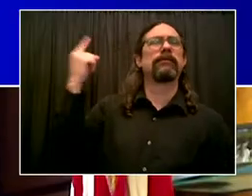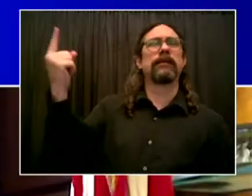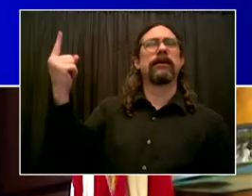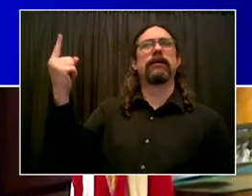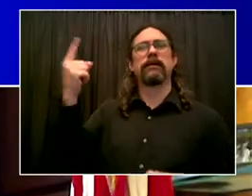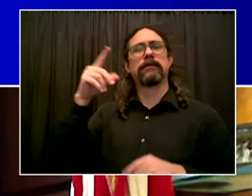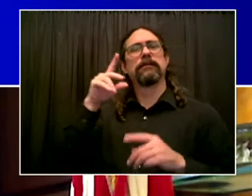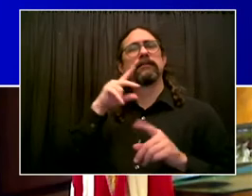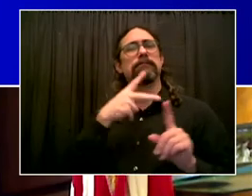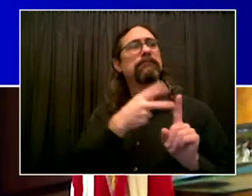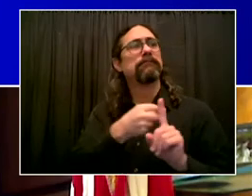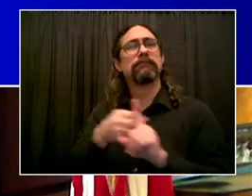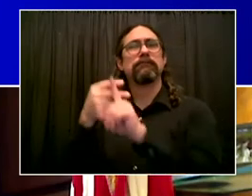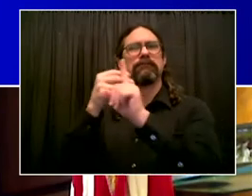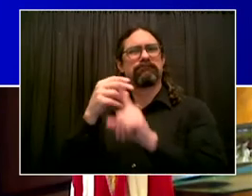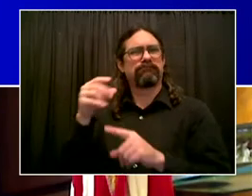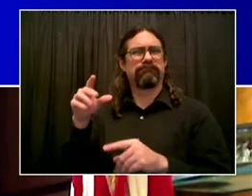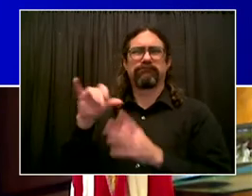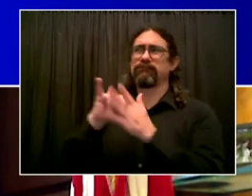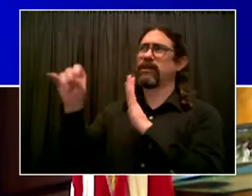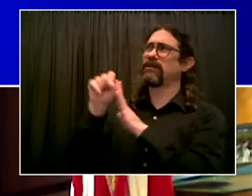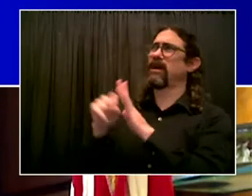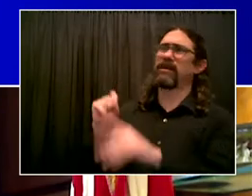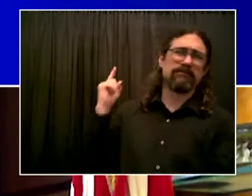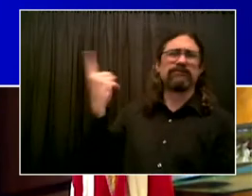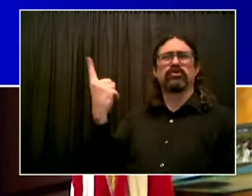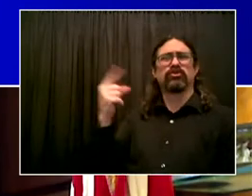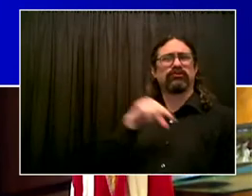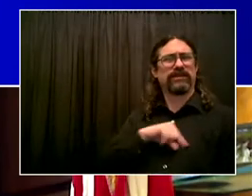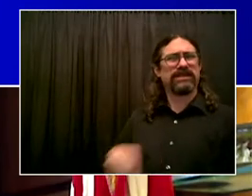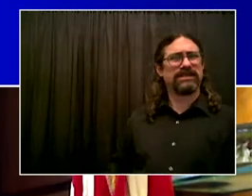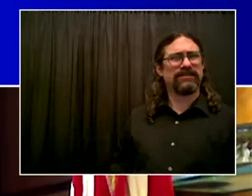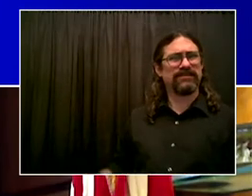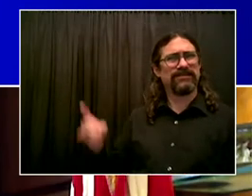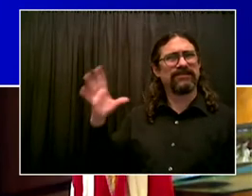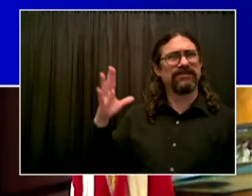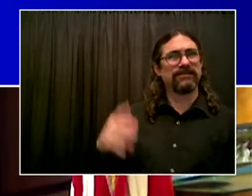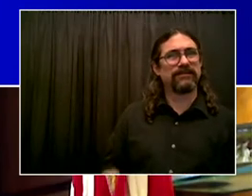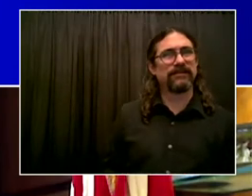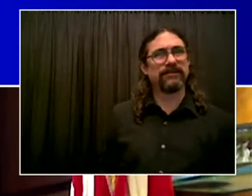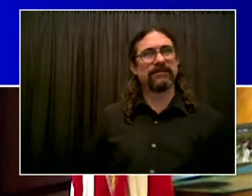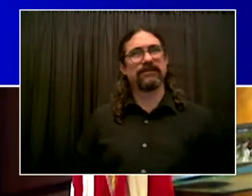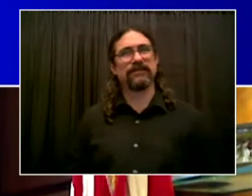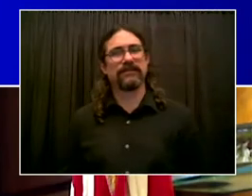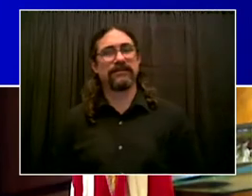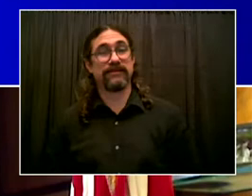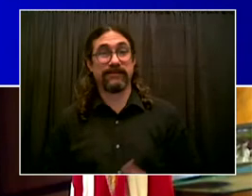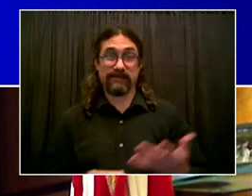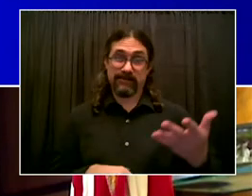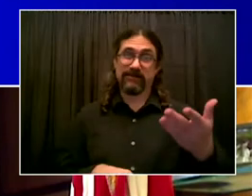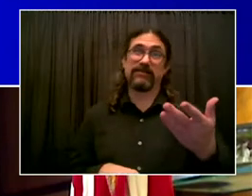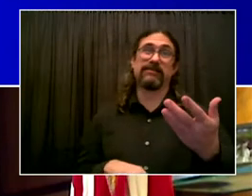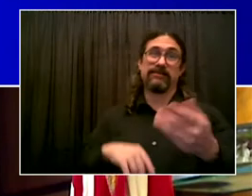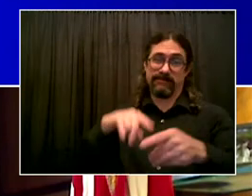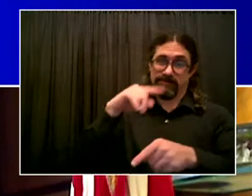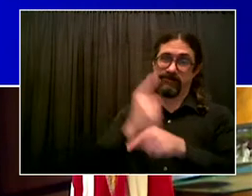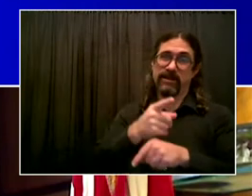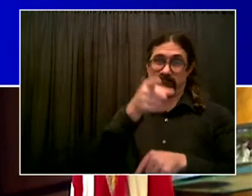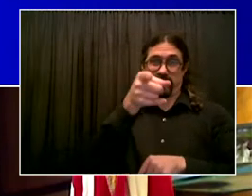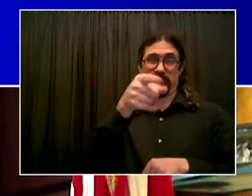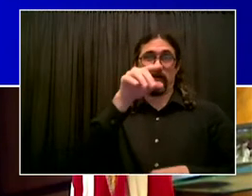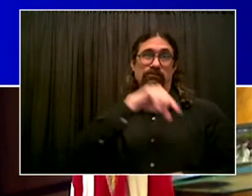to give you credit, Borough President. Queens has been exemplary. You're right, leads the city in vaccination, and the city leads the nation in vaccination. So